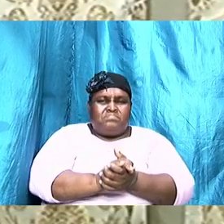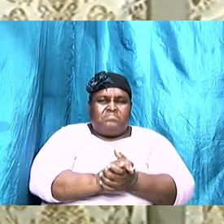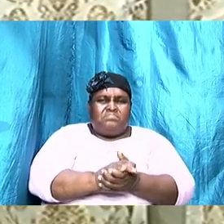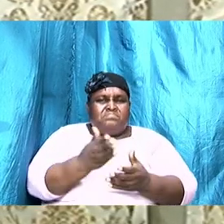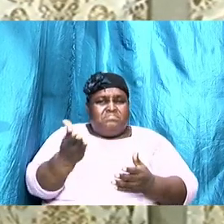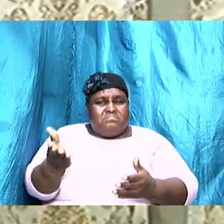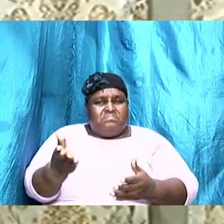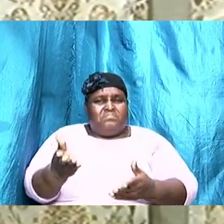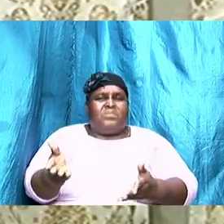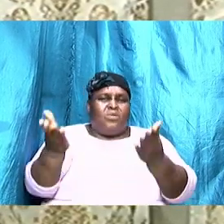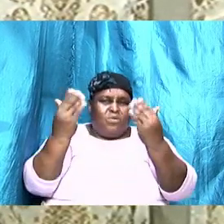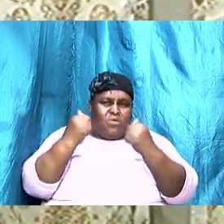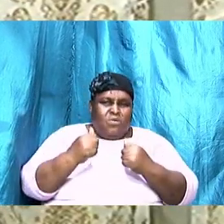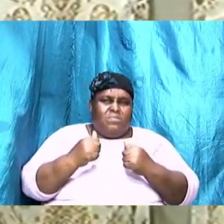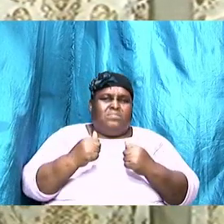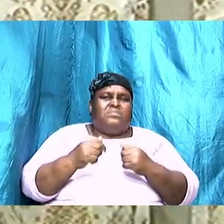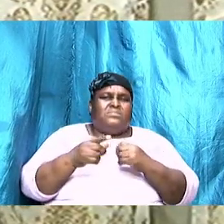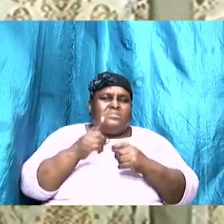let us have a talk